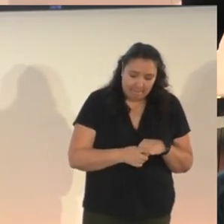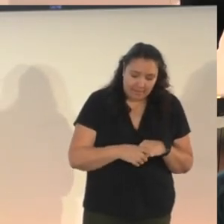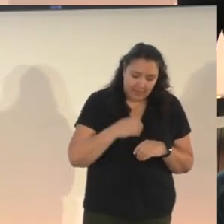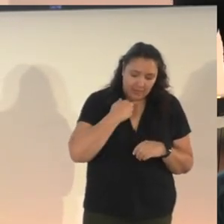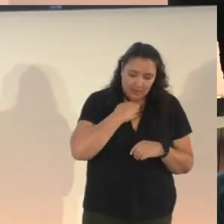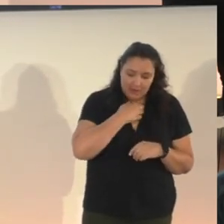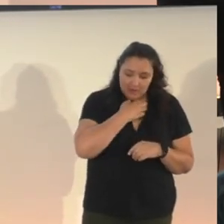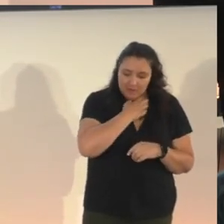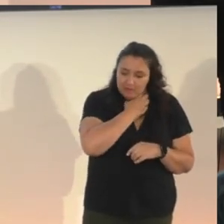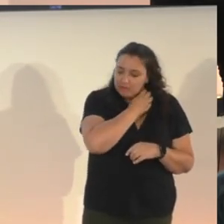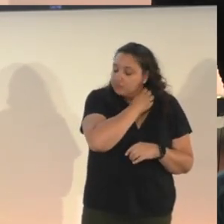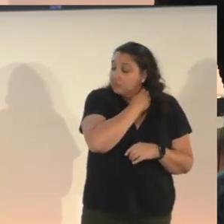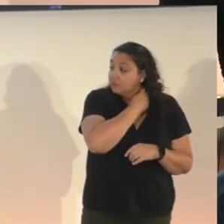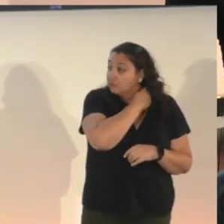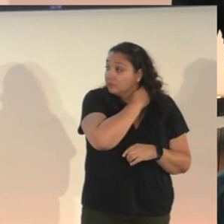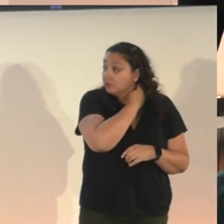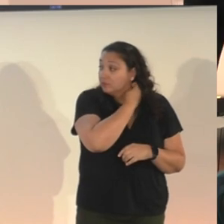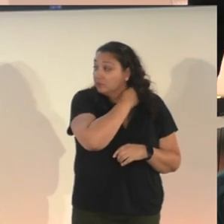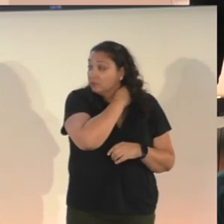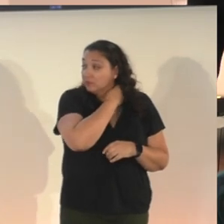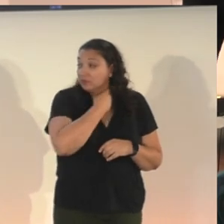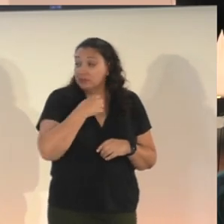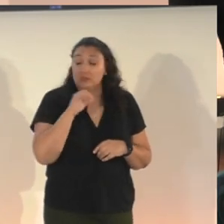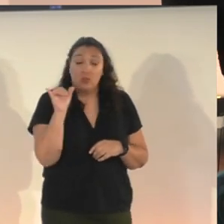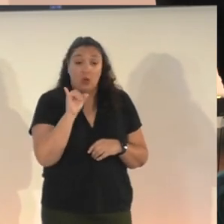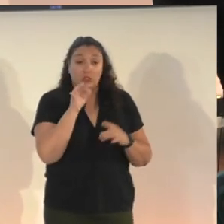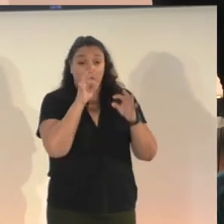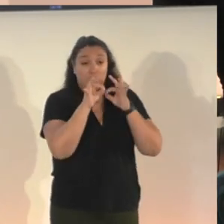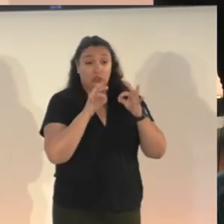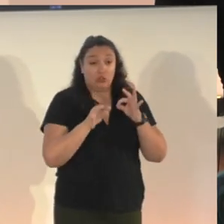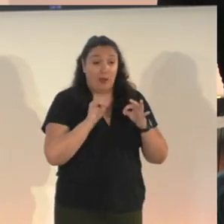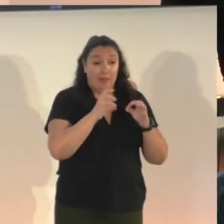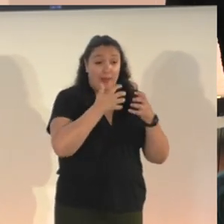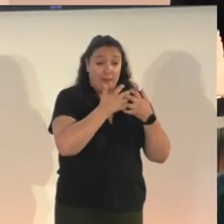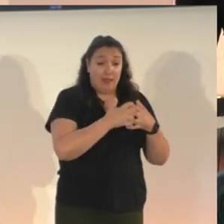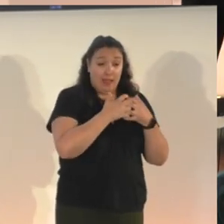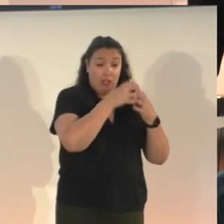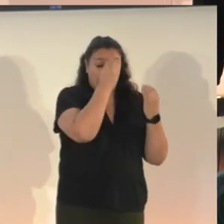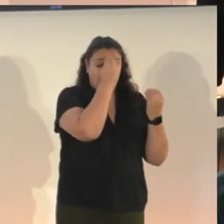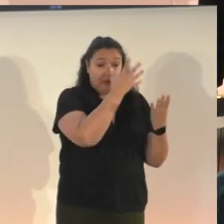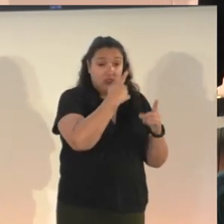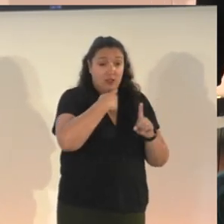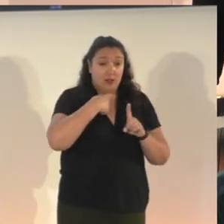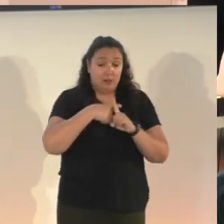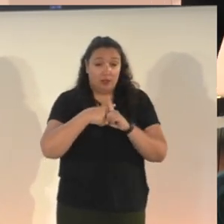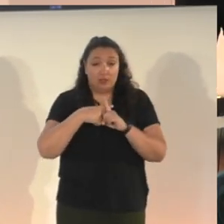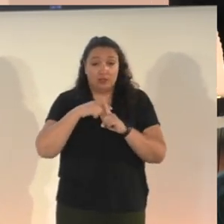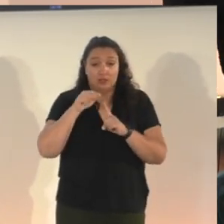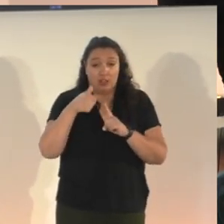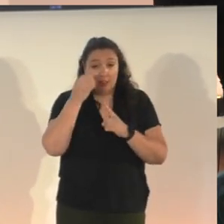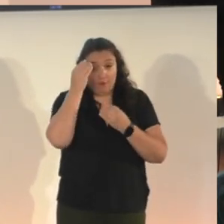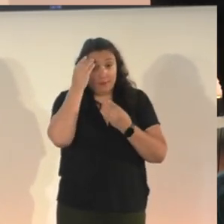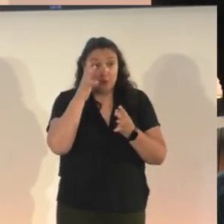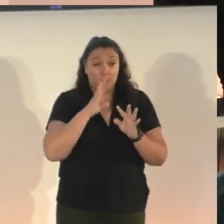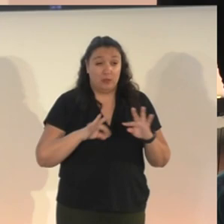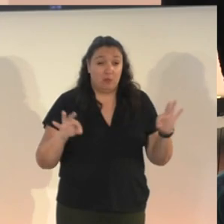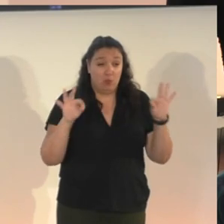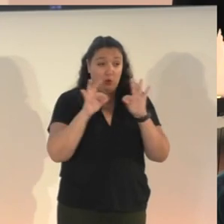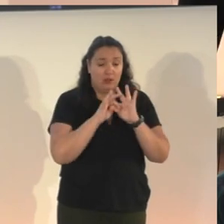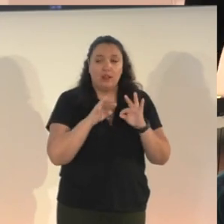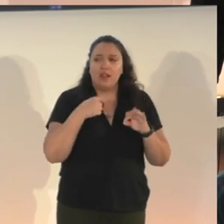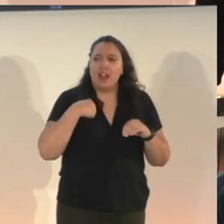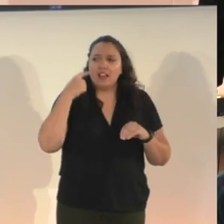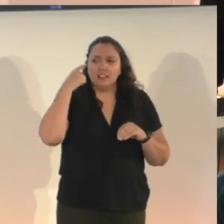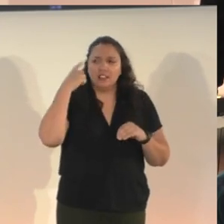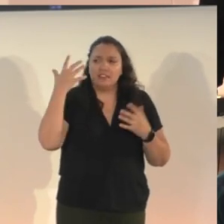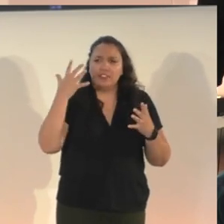As I said, describing the mechanical information in addition to the visual information is also important. I think we heard in